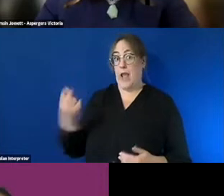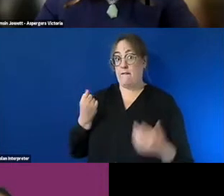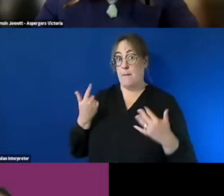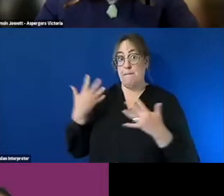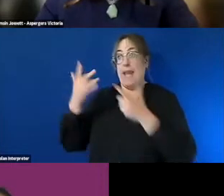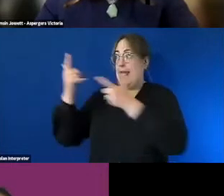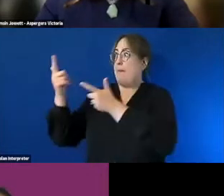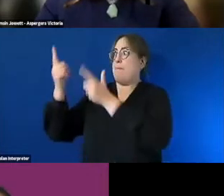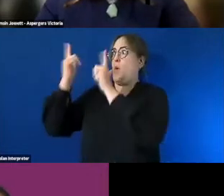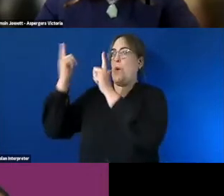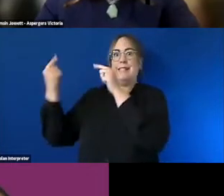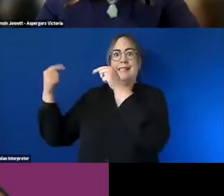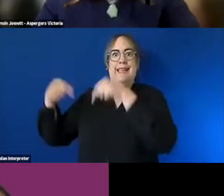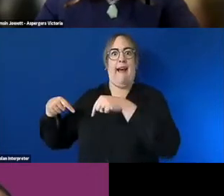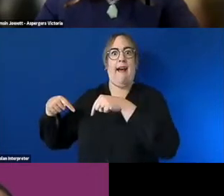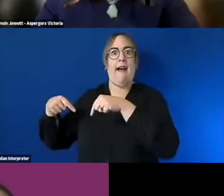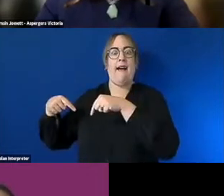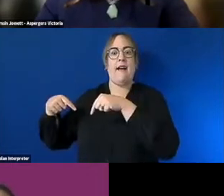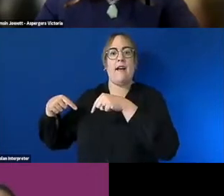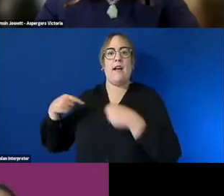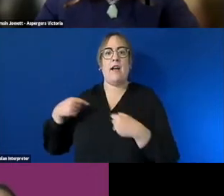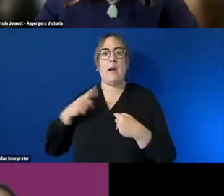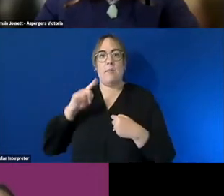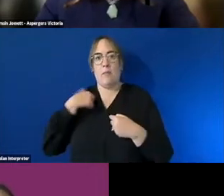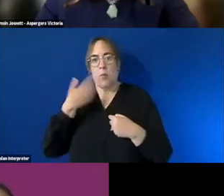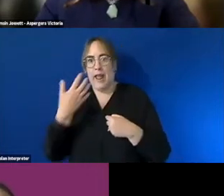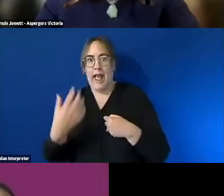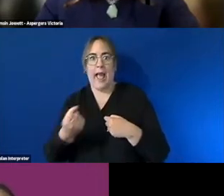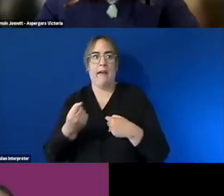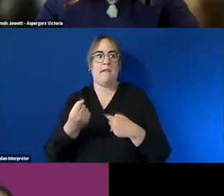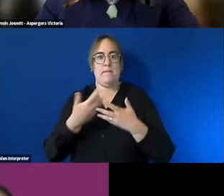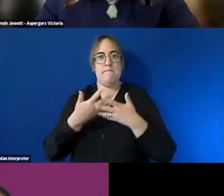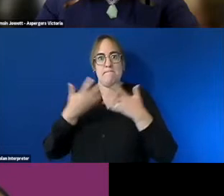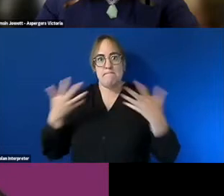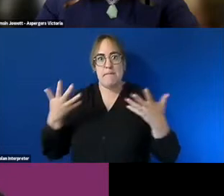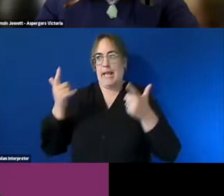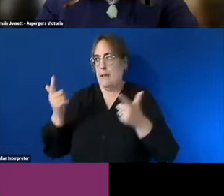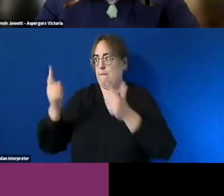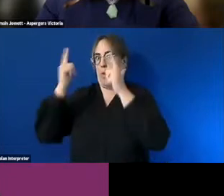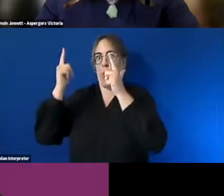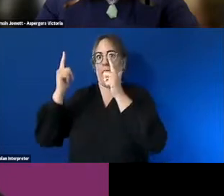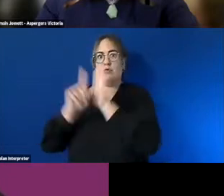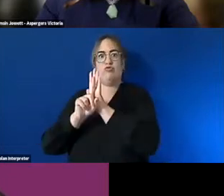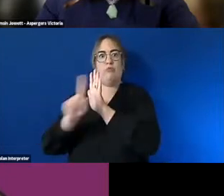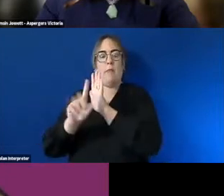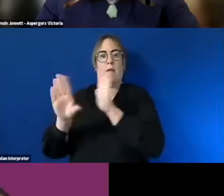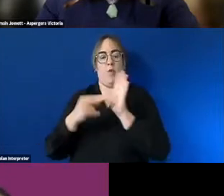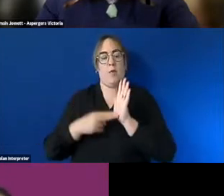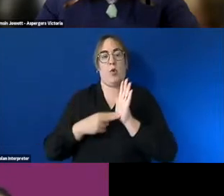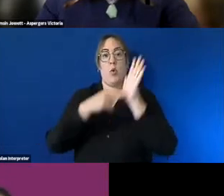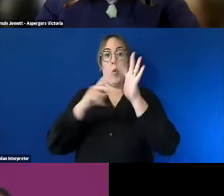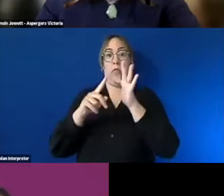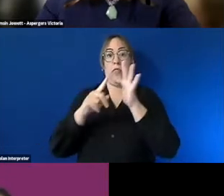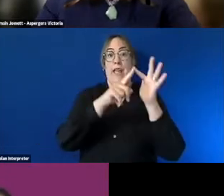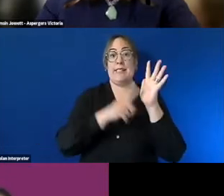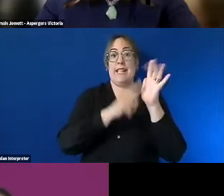i don't mean to sort of uh point point people out but we have some very very big employers uh representatives from the northeast link bulton